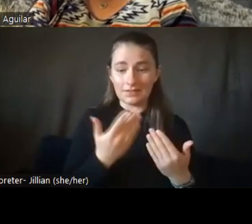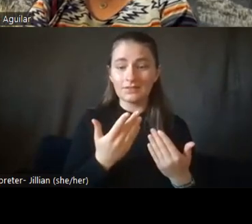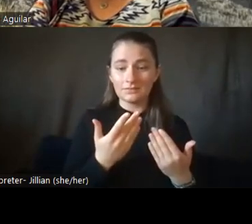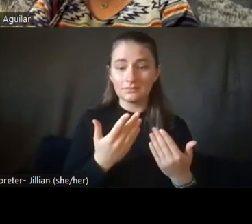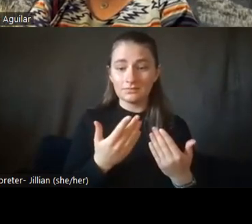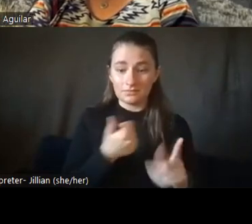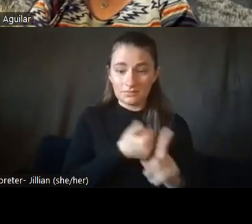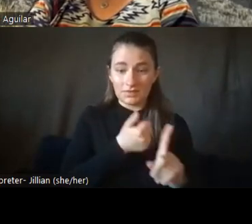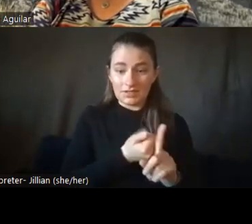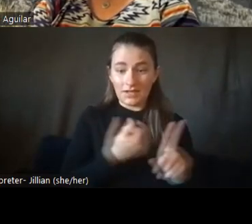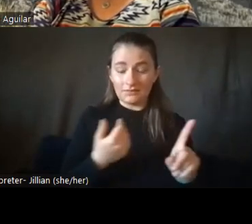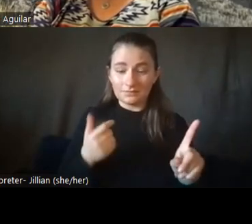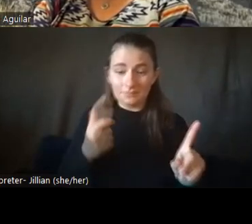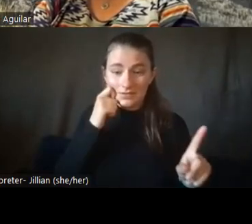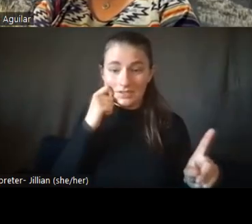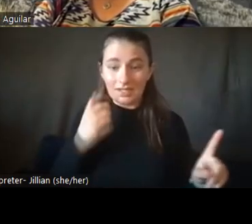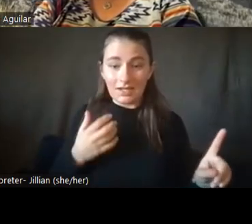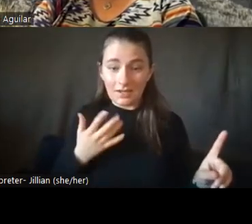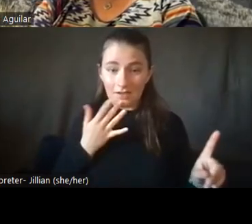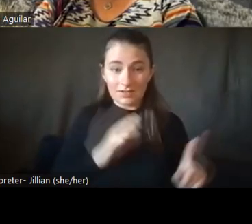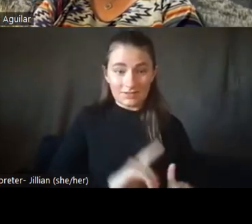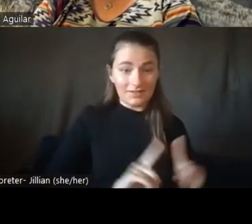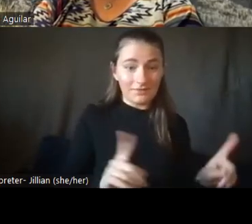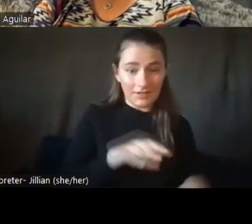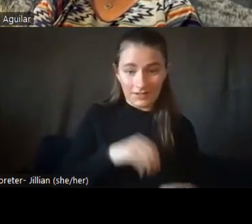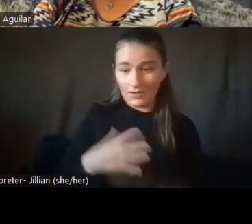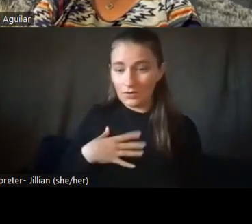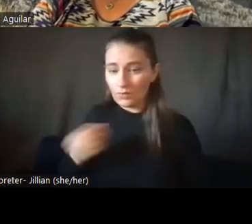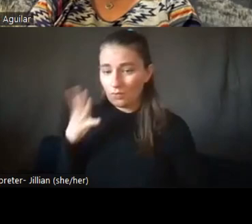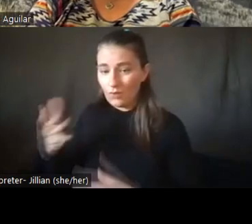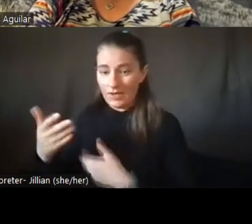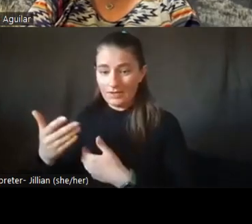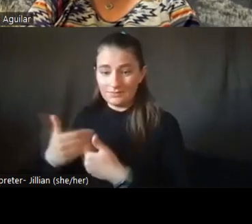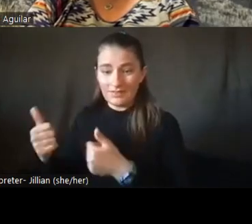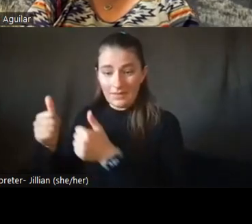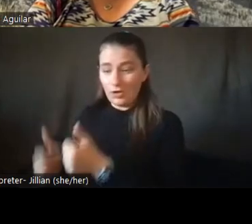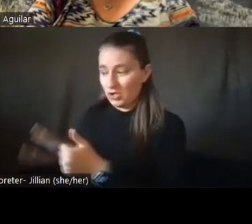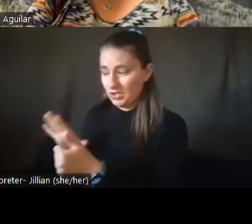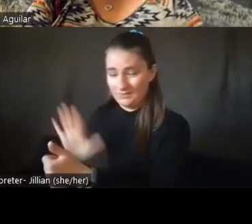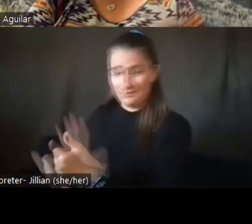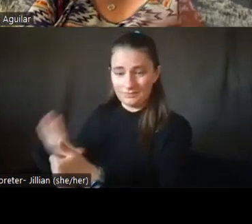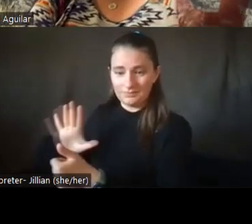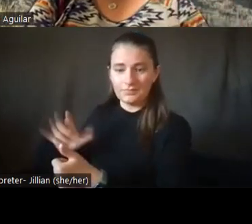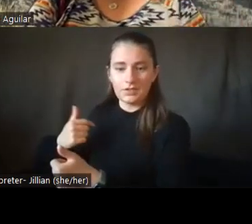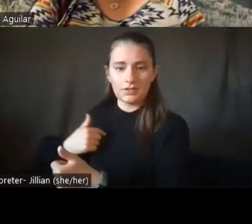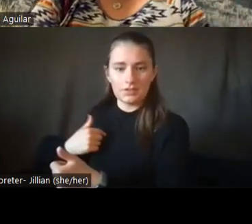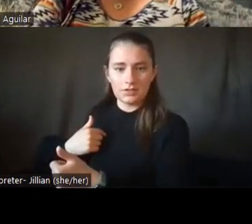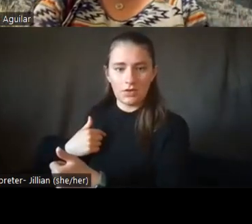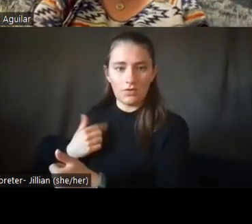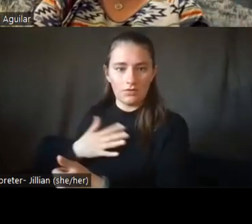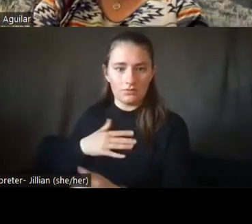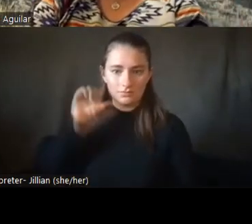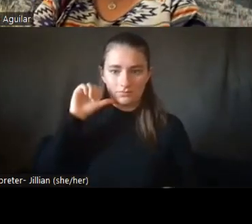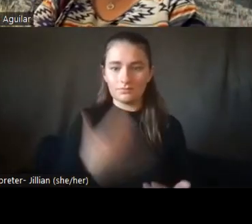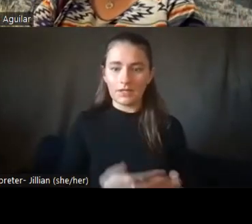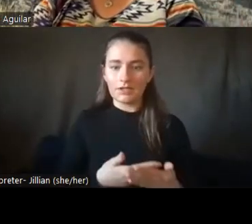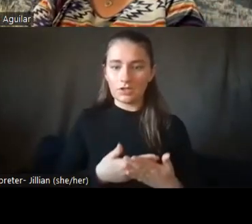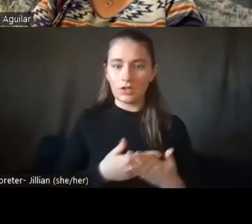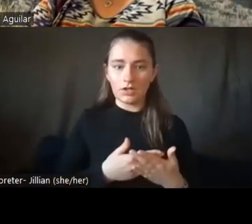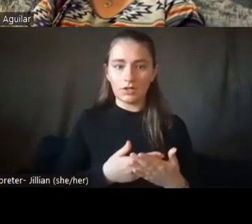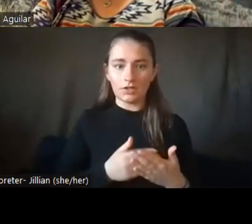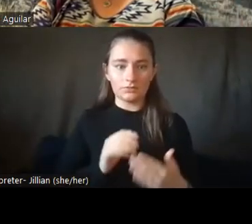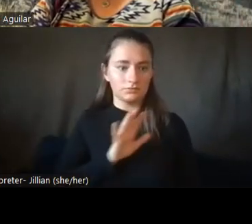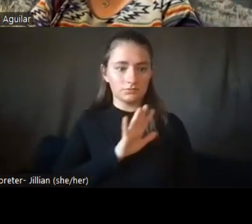was amazed at the level of discrimination that, that I felt that my daughter experienced. I mentioned the Montessori schools,